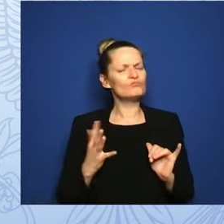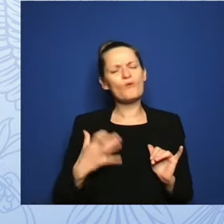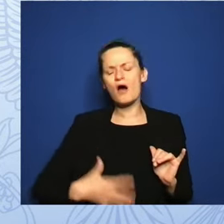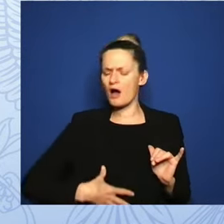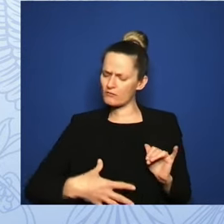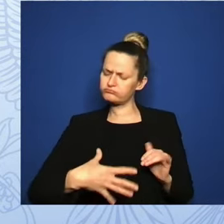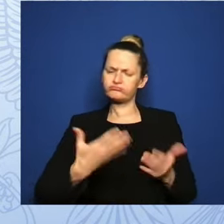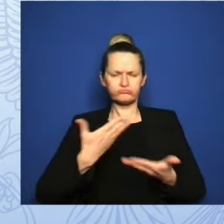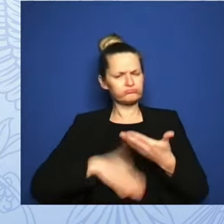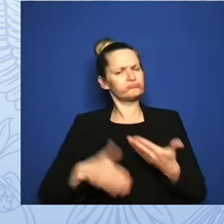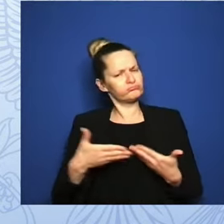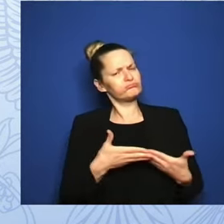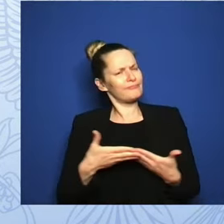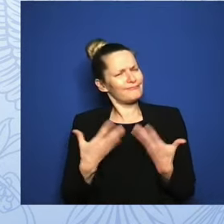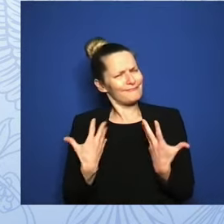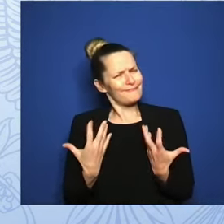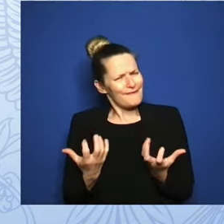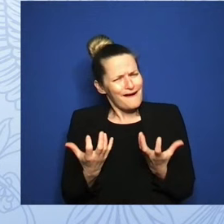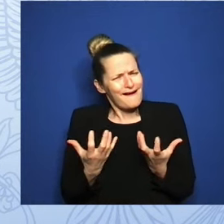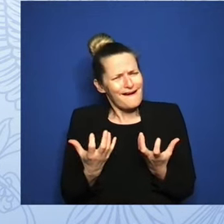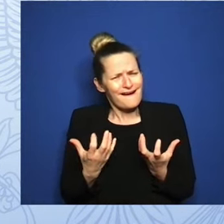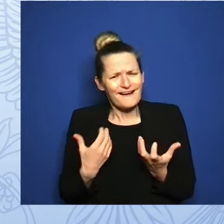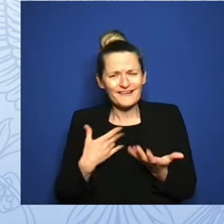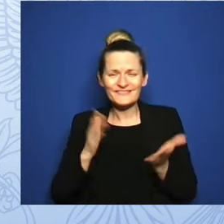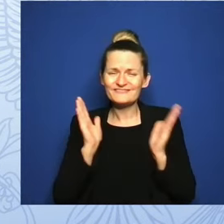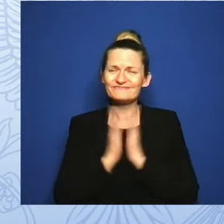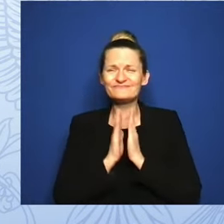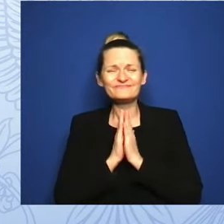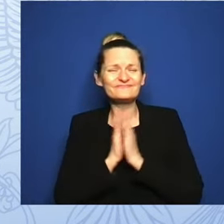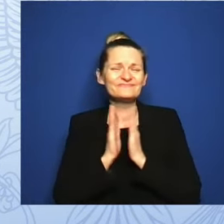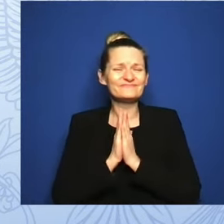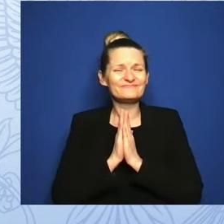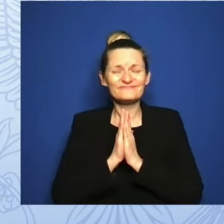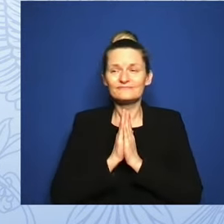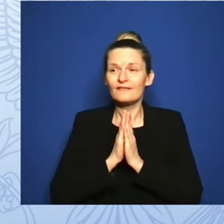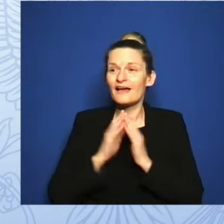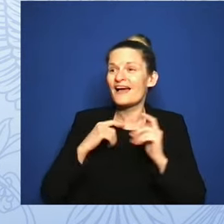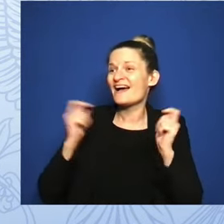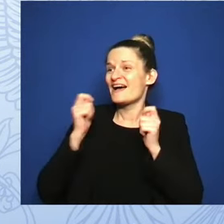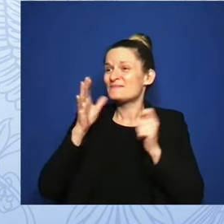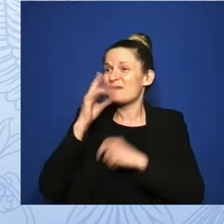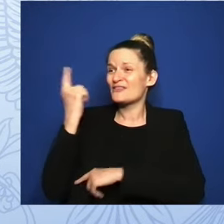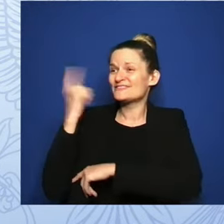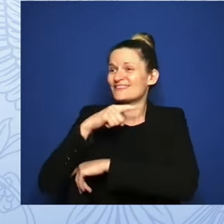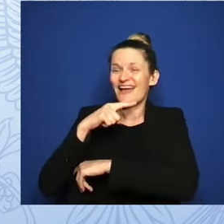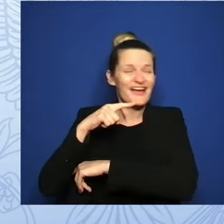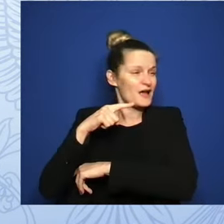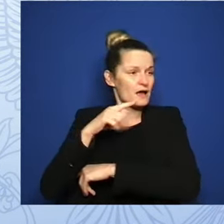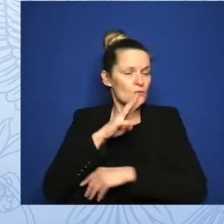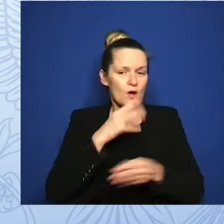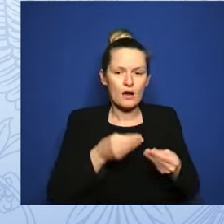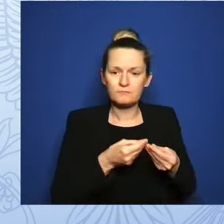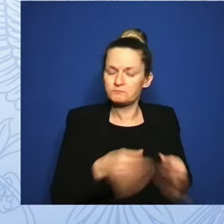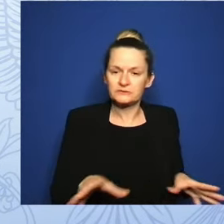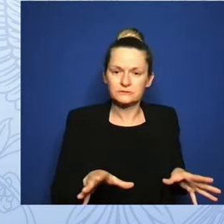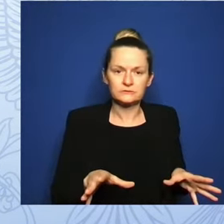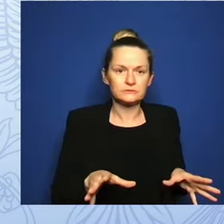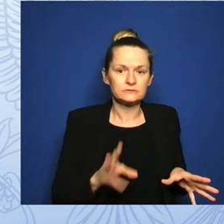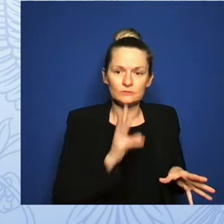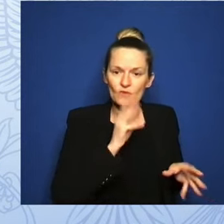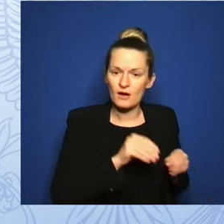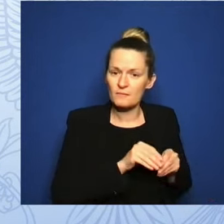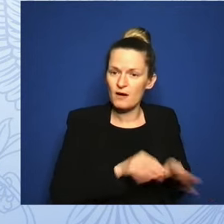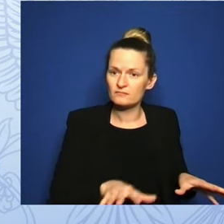celebrating our first Mother's Day, my water broke. My doctor told me once that happens, a baby can no longer develop or thrive.